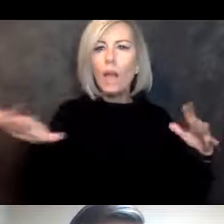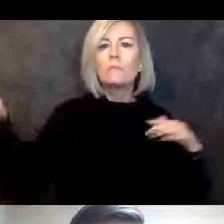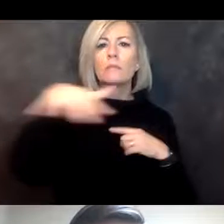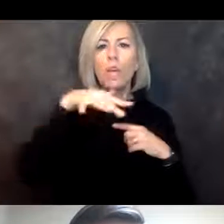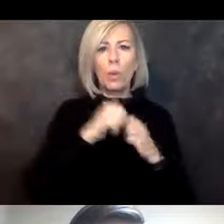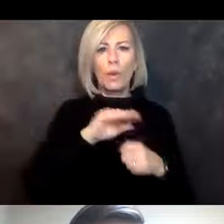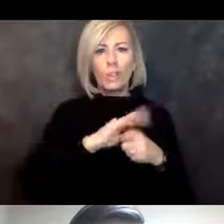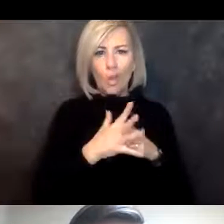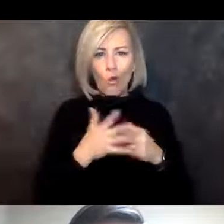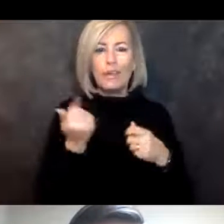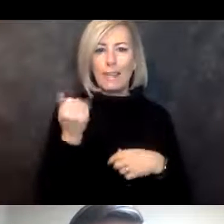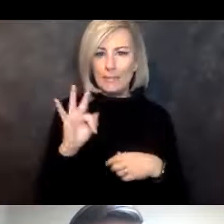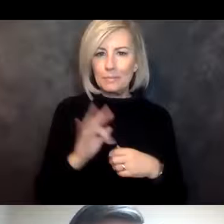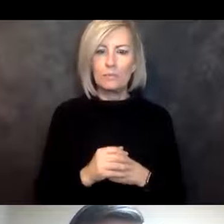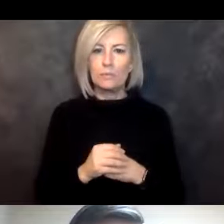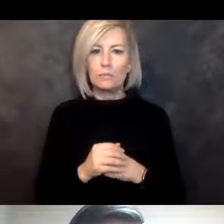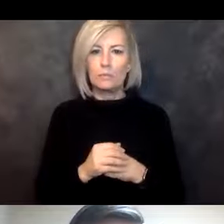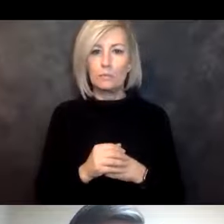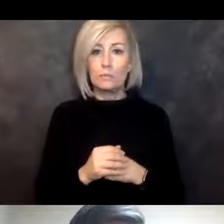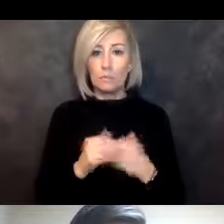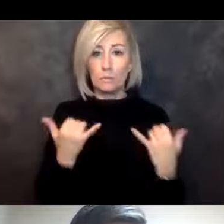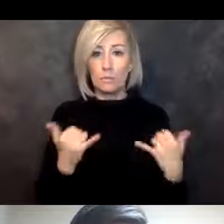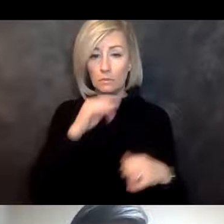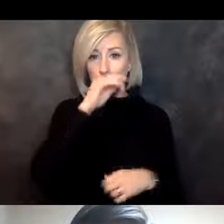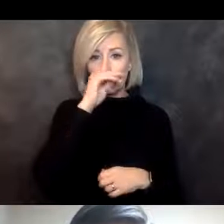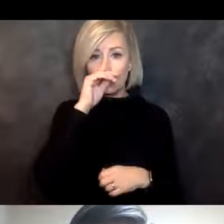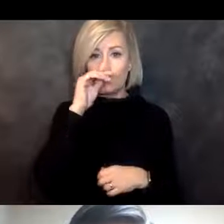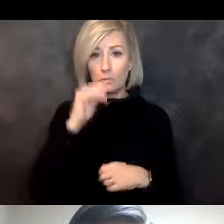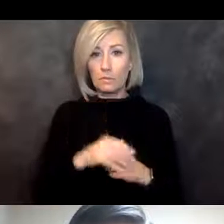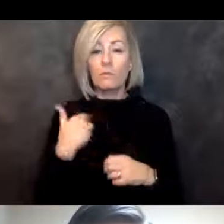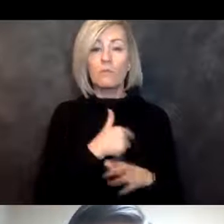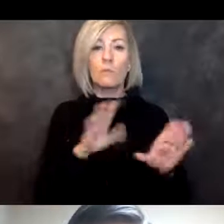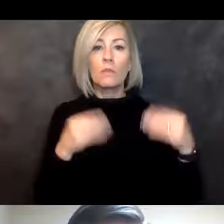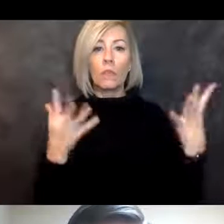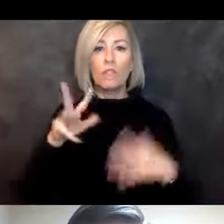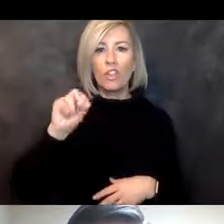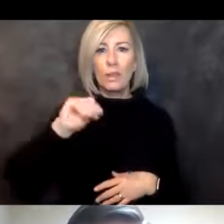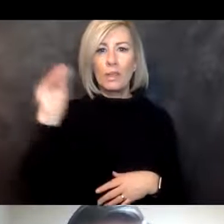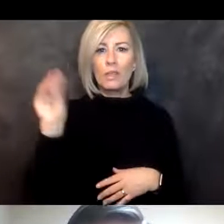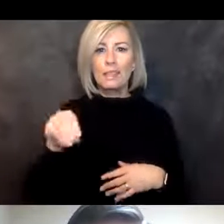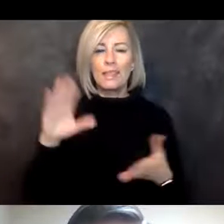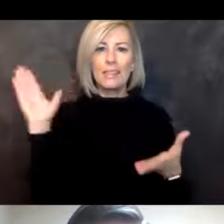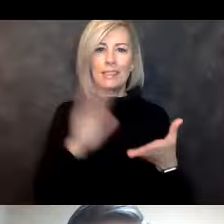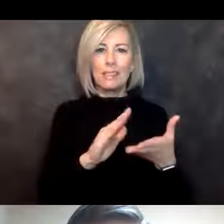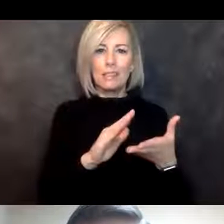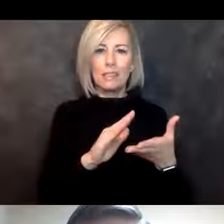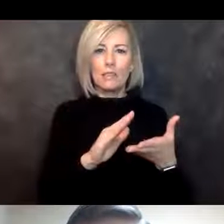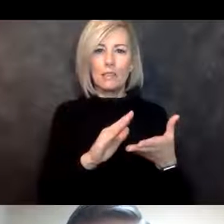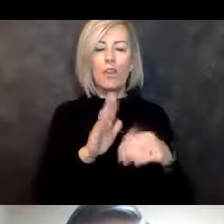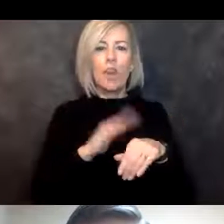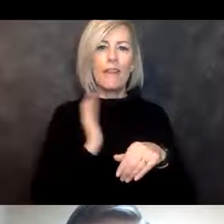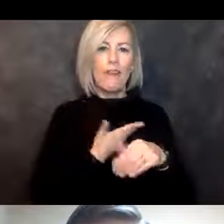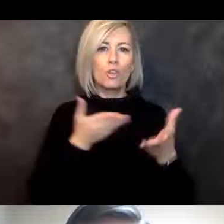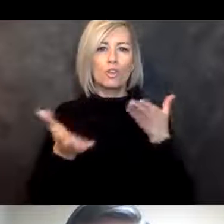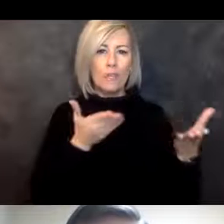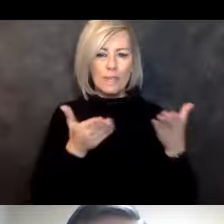with COVID-19. At this particular time we're offering a 30% discount on all our products and services and